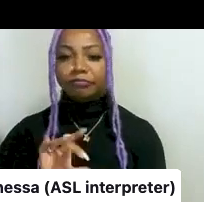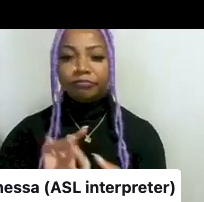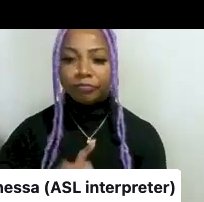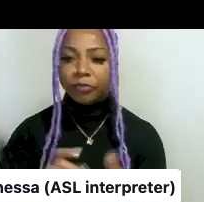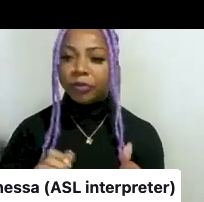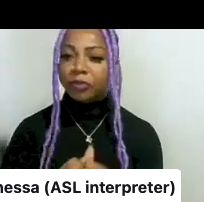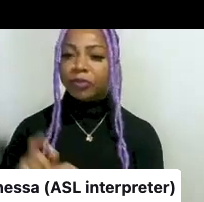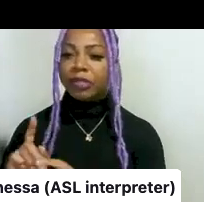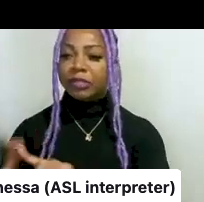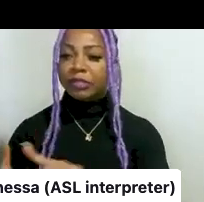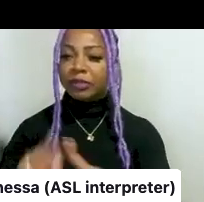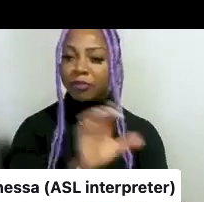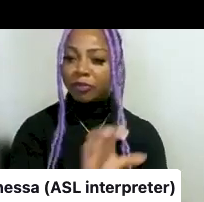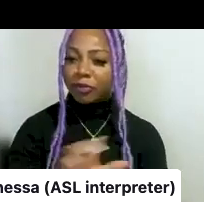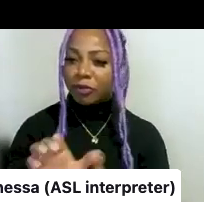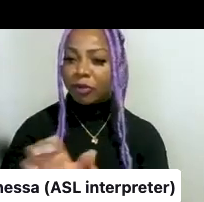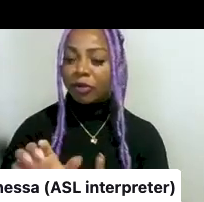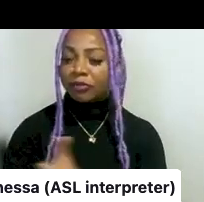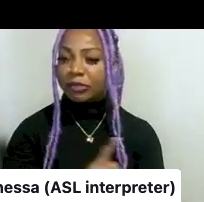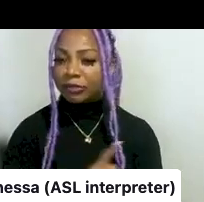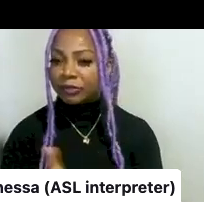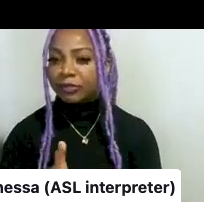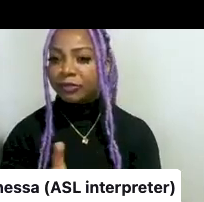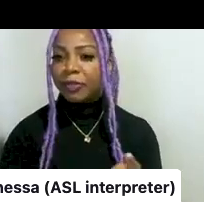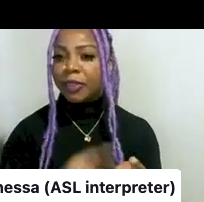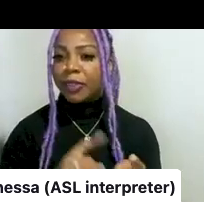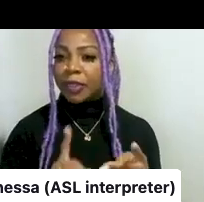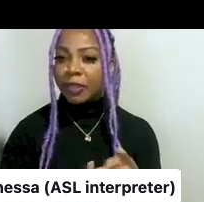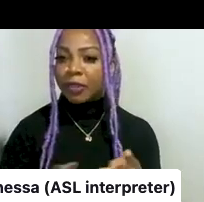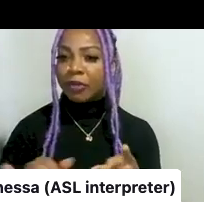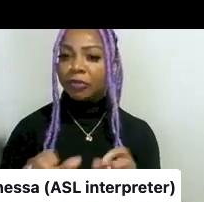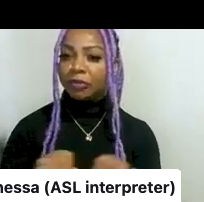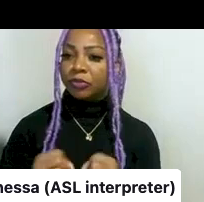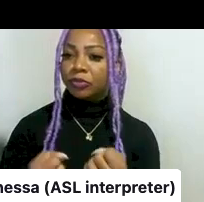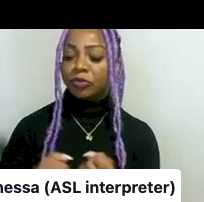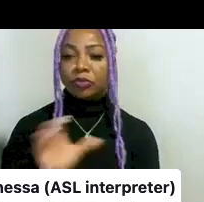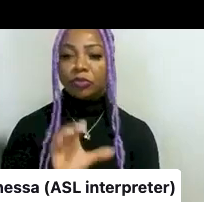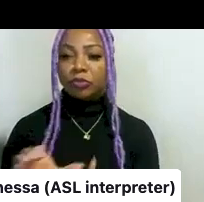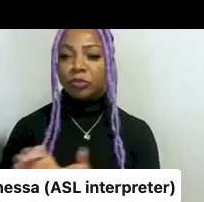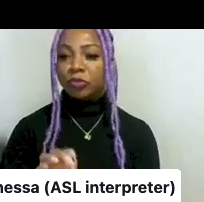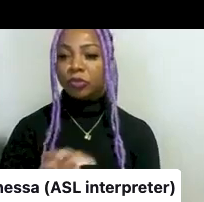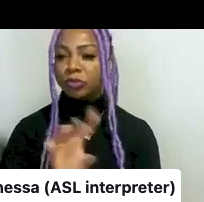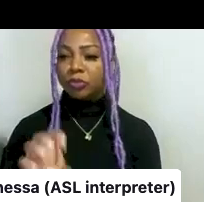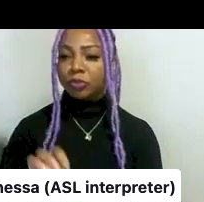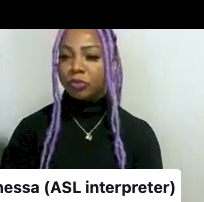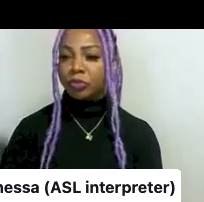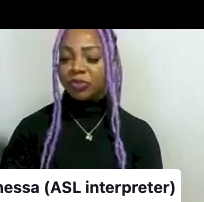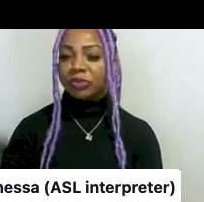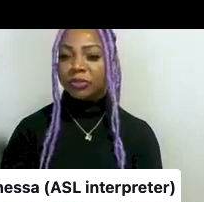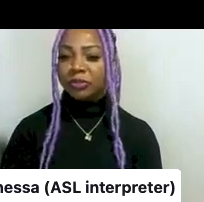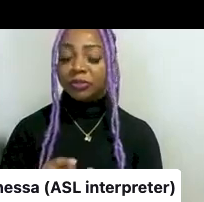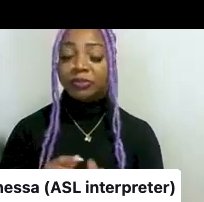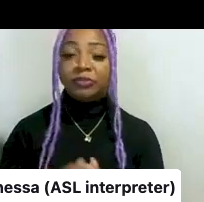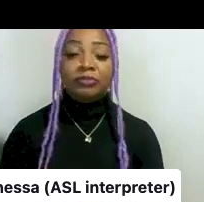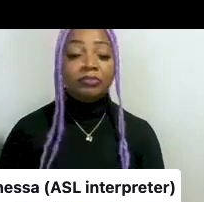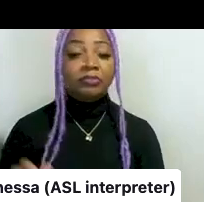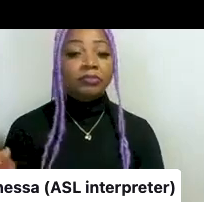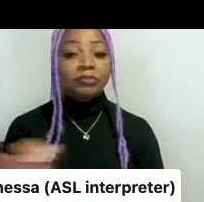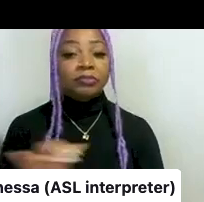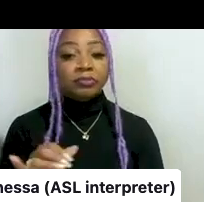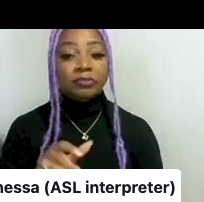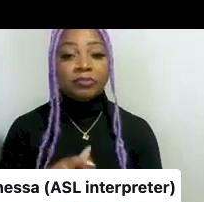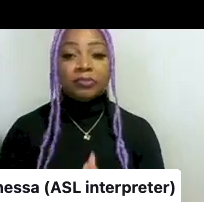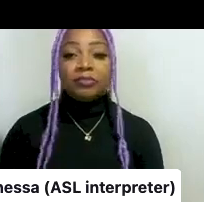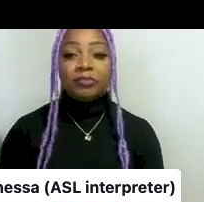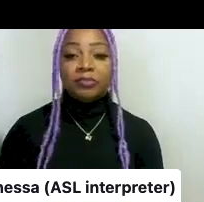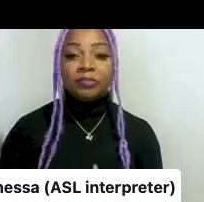cultural disciplines and sort of social cultural questions that are going in. For us, a core value is